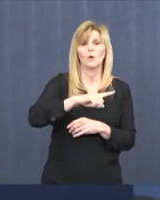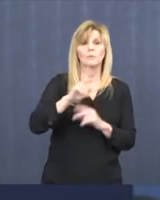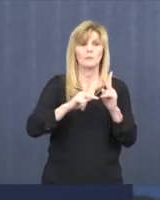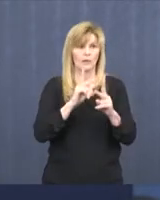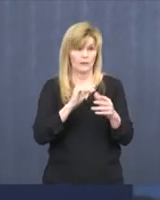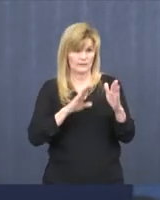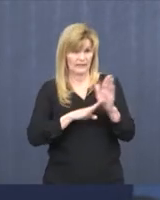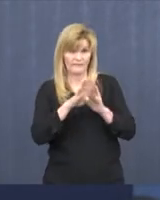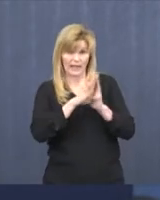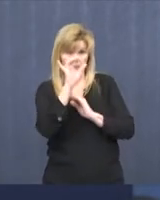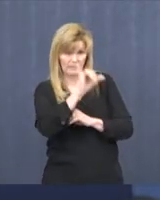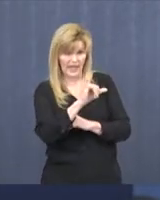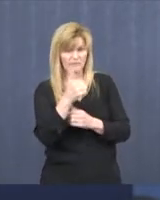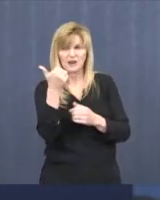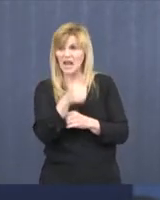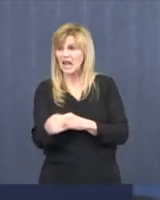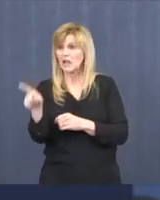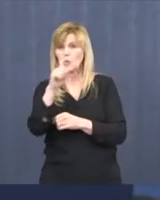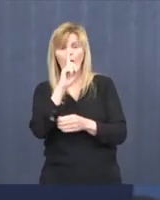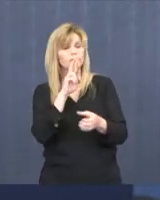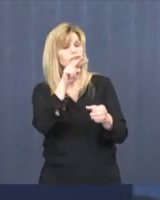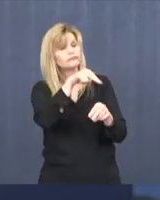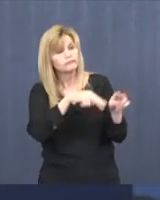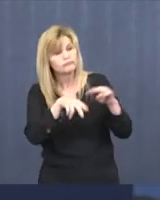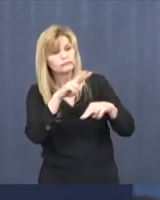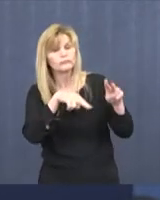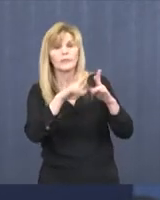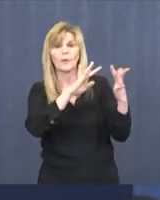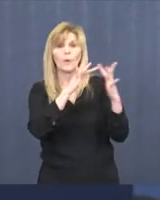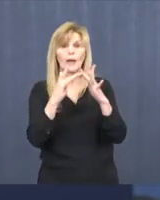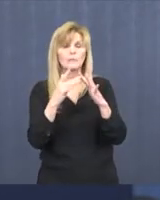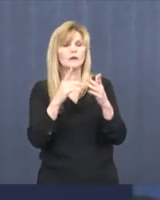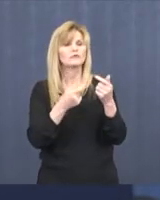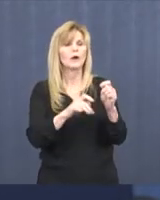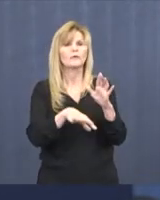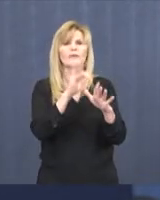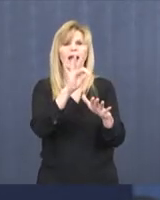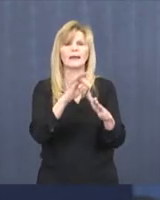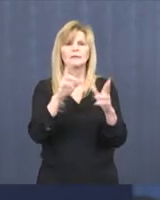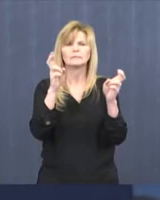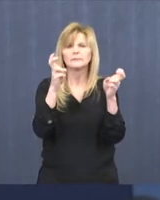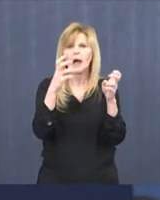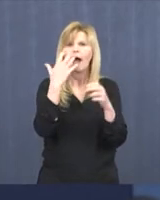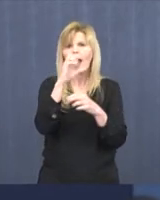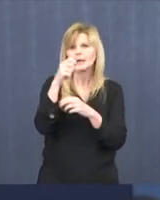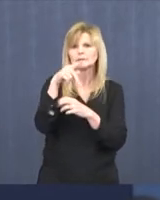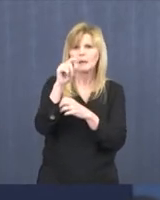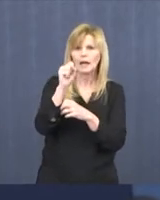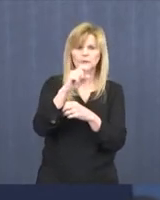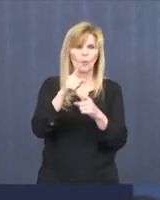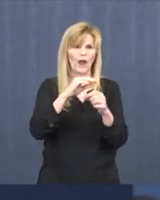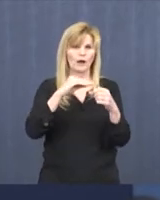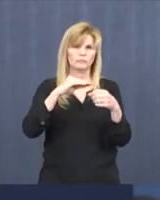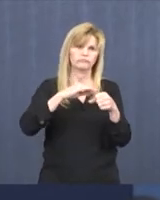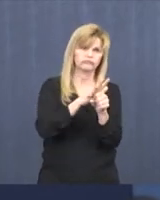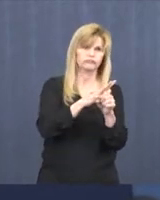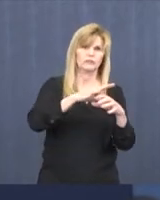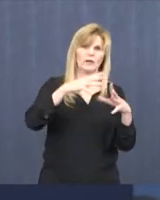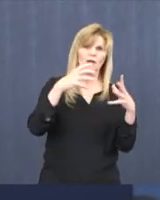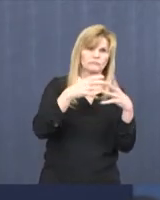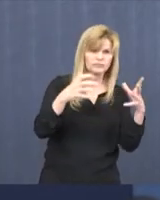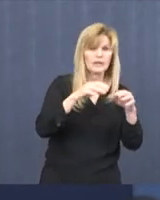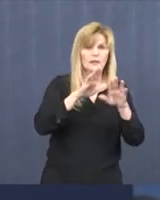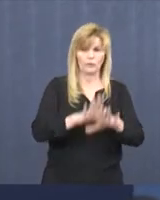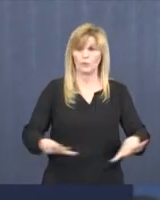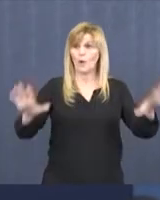to participate. It actually helps for public health to identify those hot spots, and it's across the nation. And so